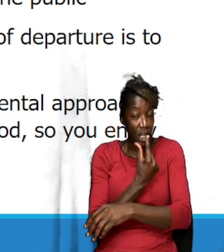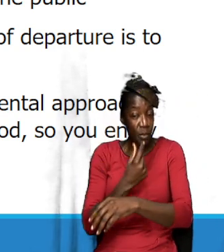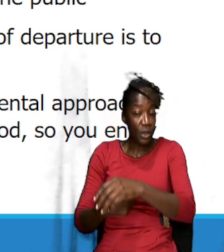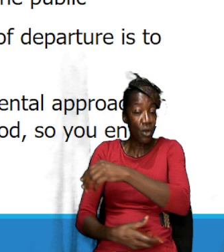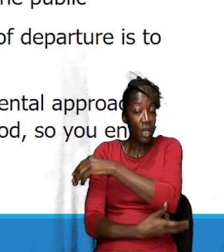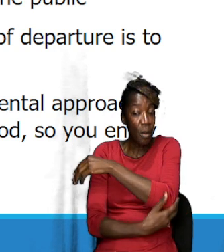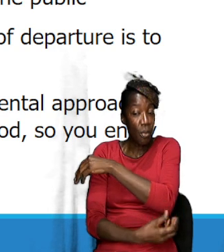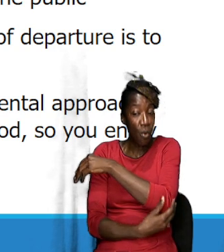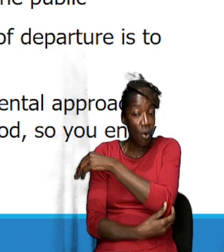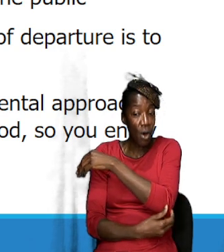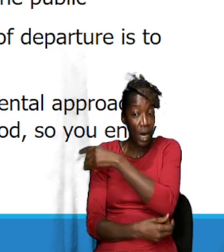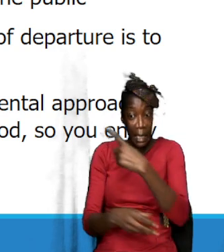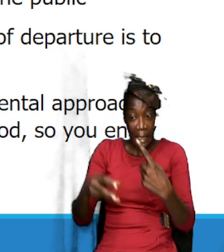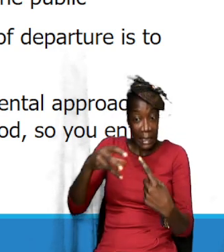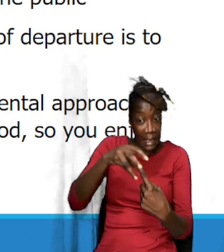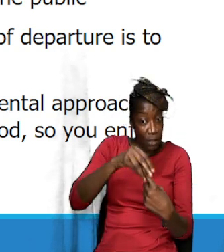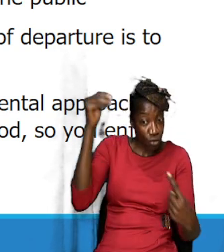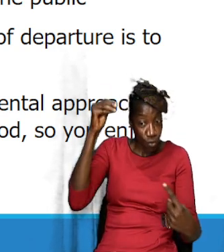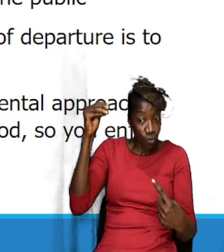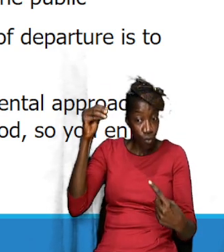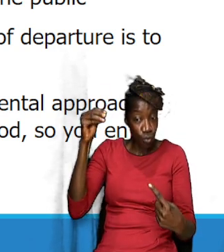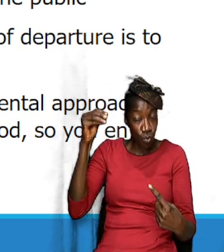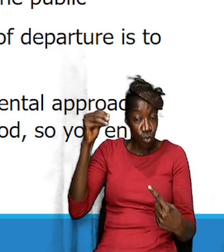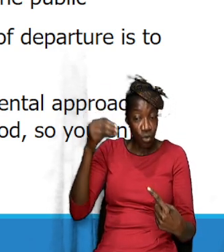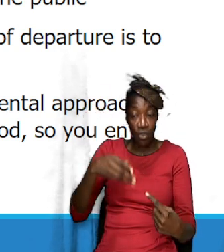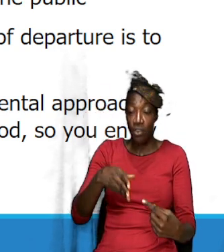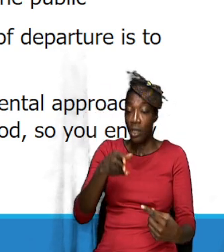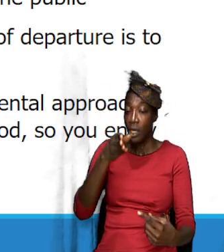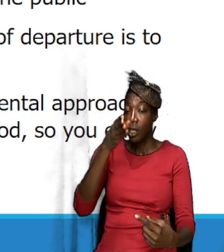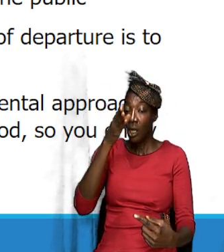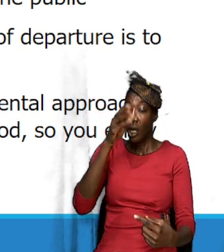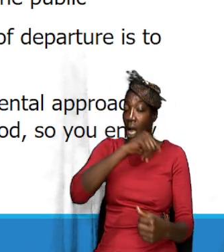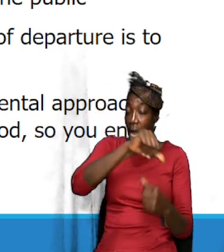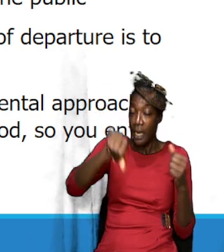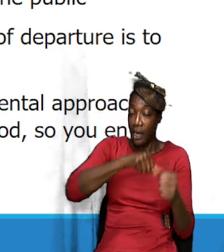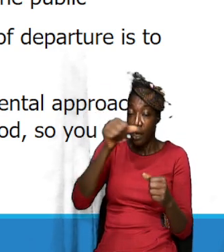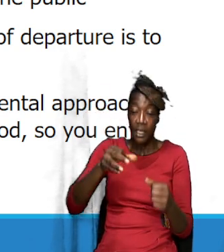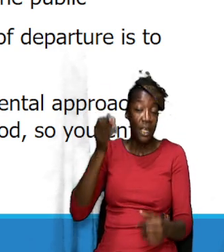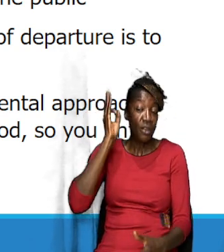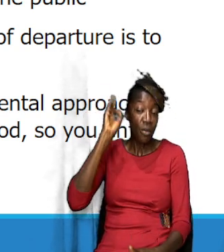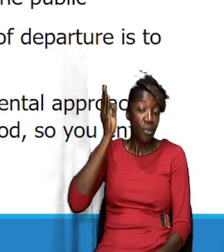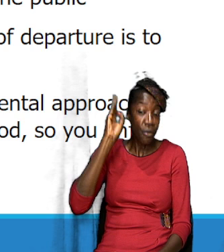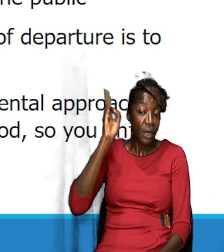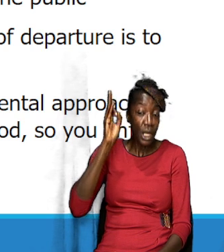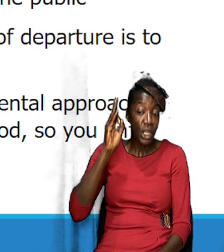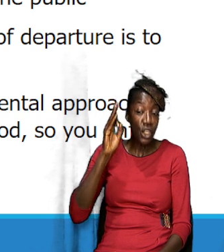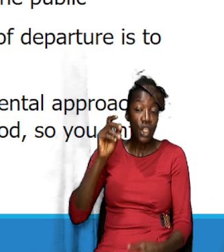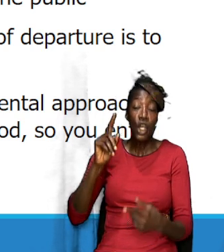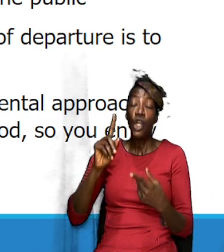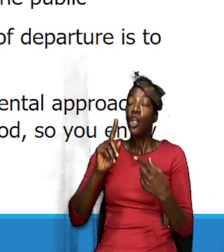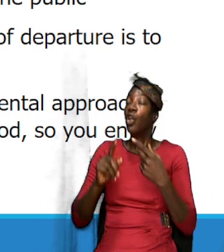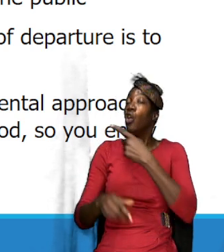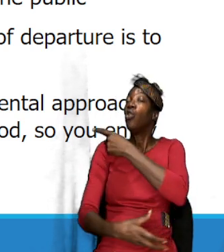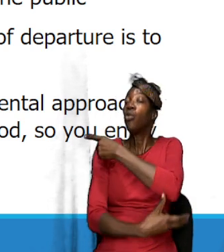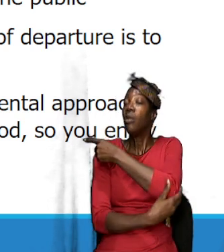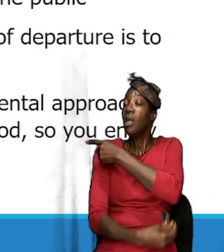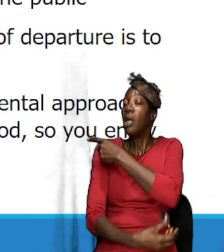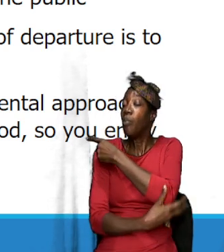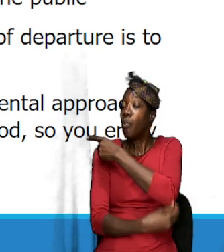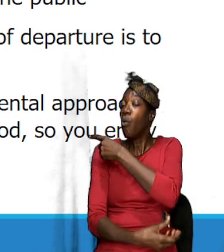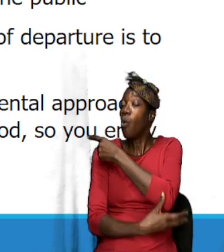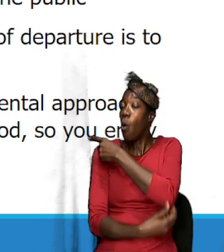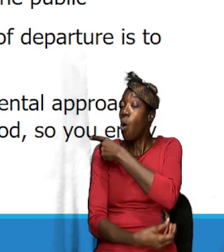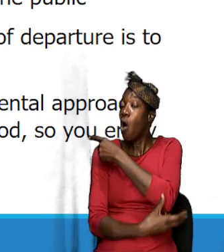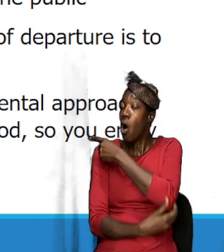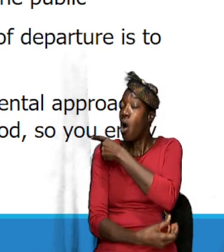he singled it out and said, God is anointed to preach to the poor. He qualified the statement.